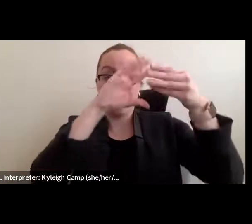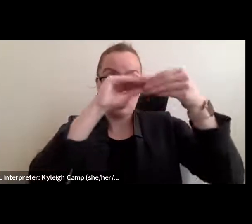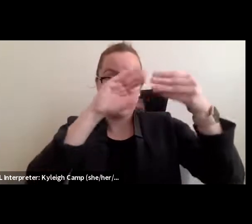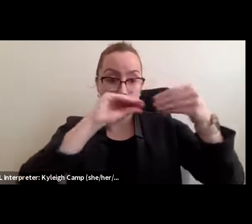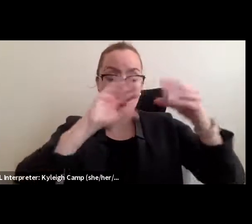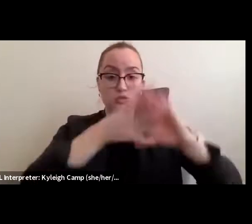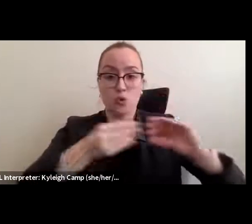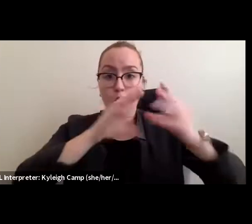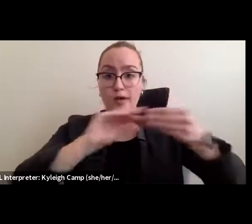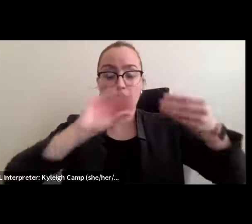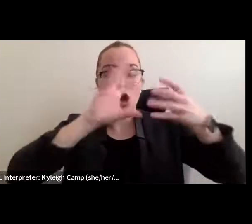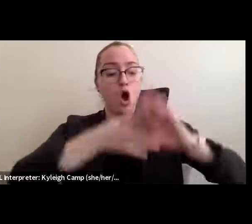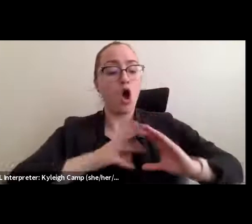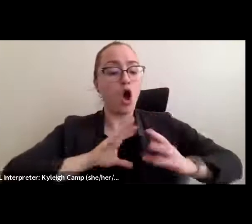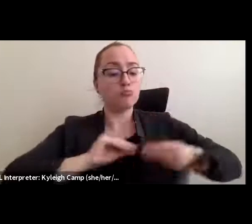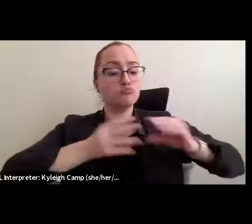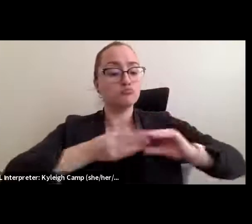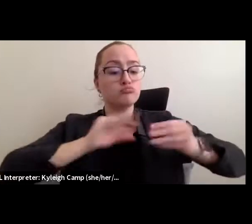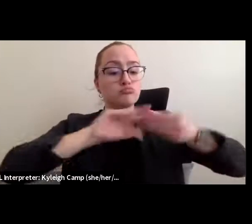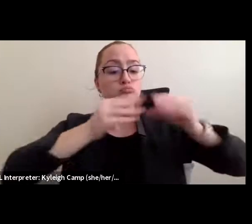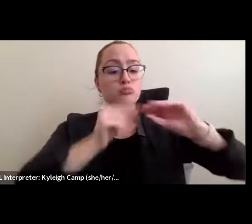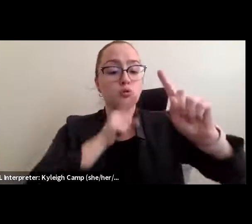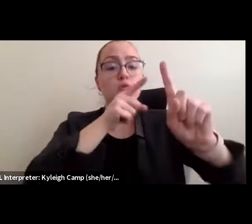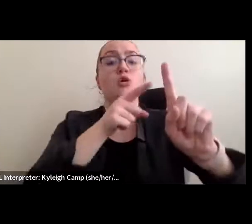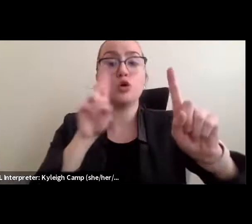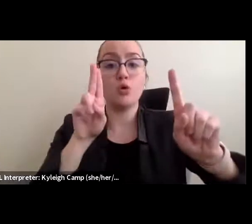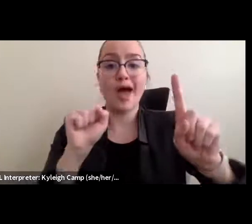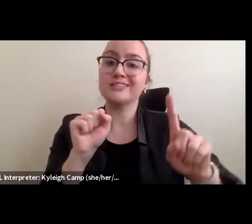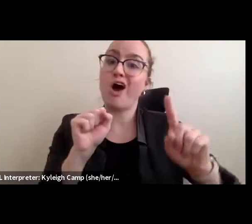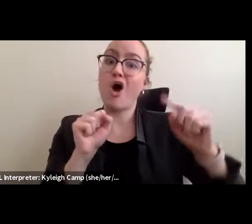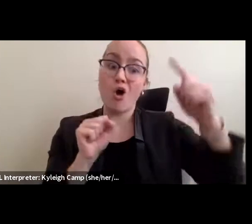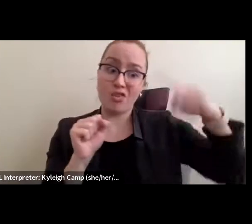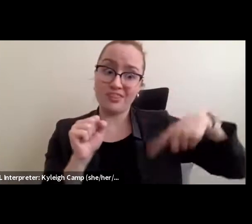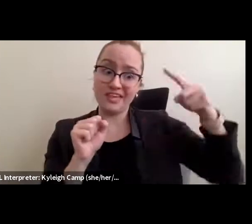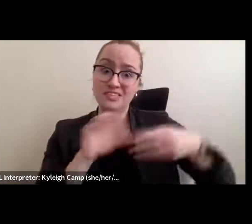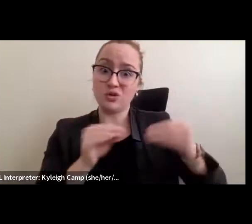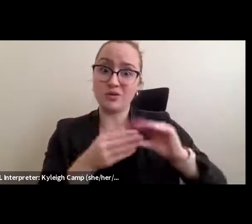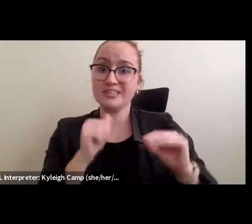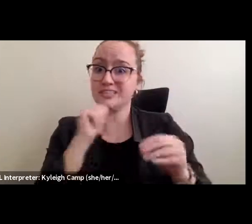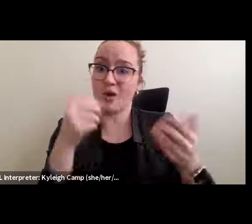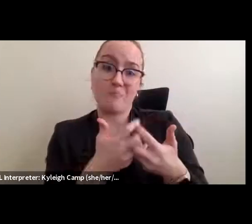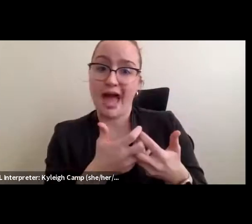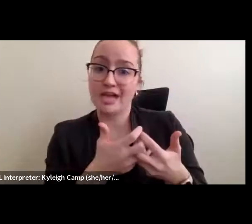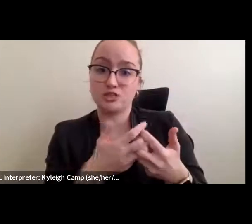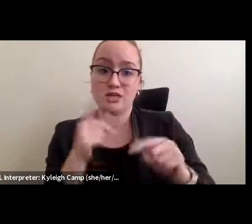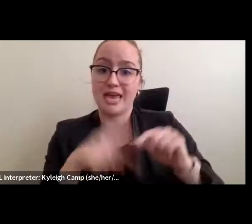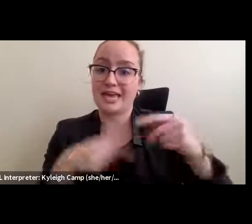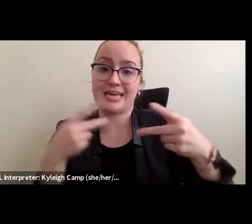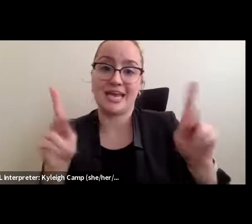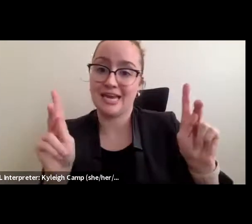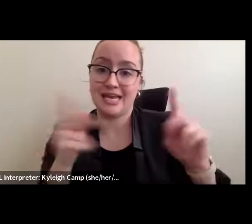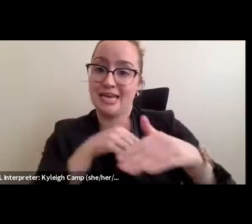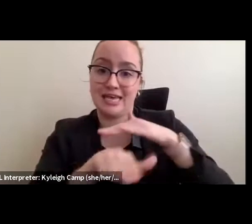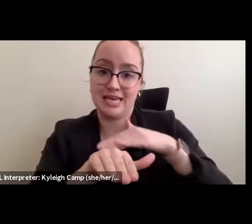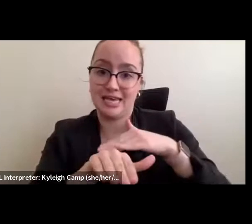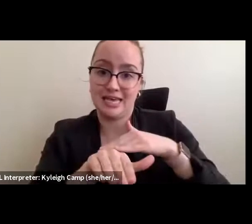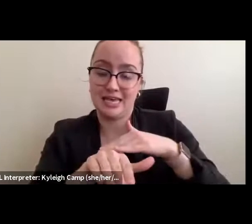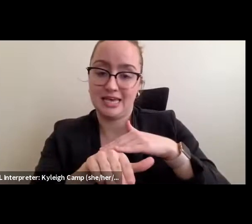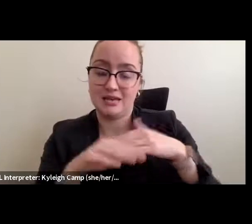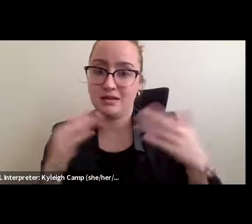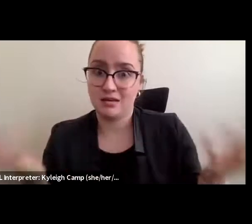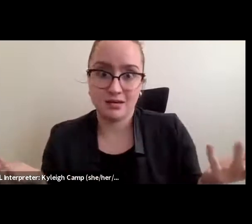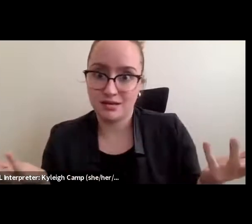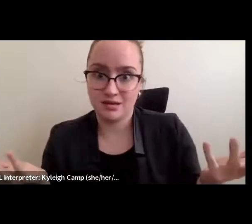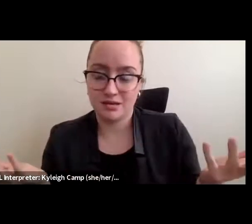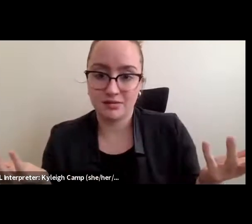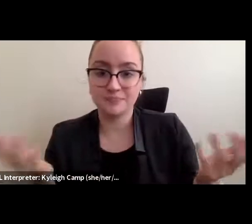against them in their asylum case. We've seen it happen to unaccompanied Black children from Mauritania in